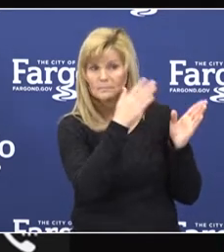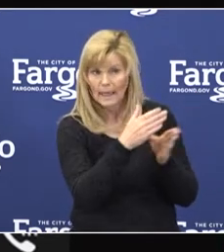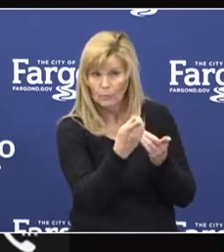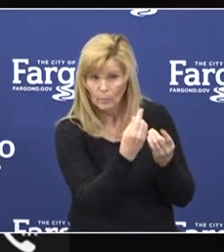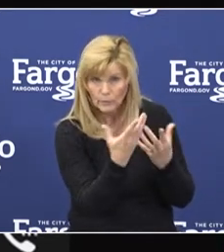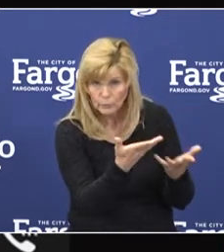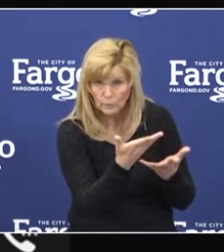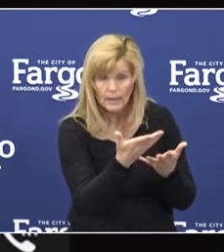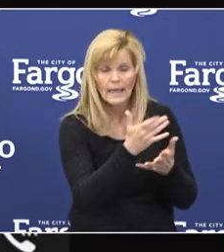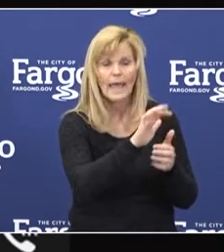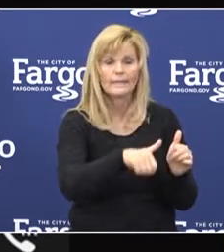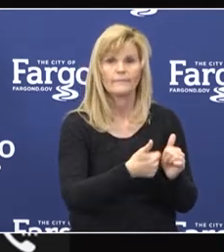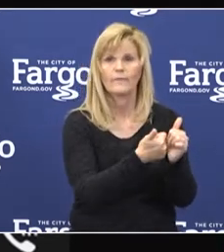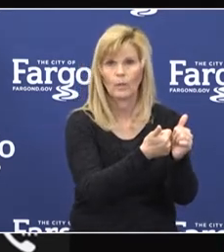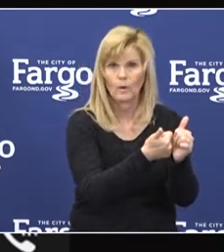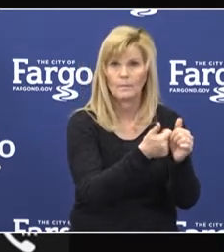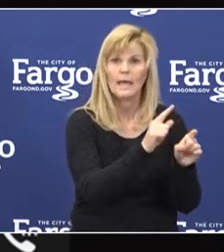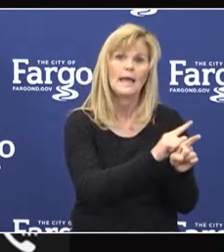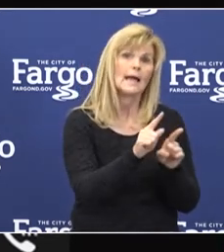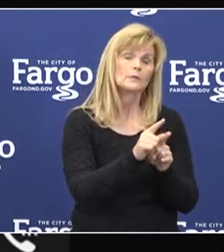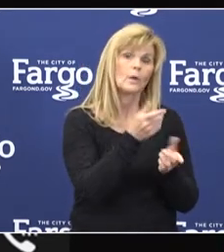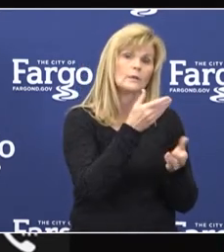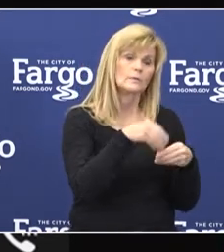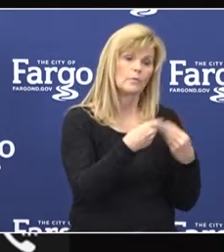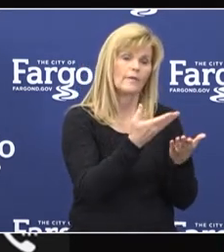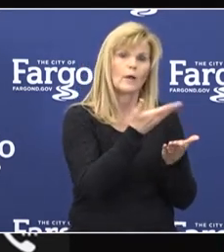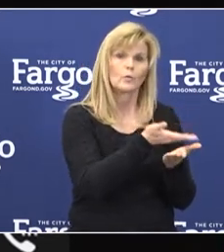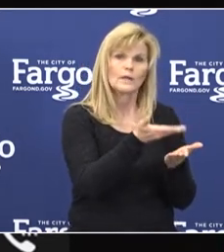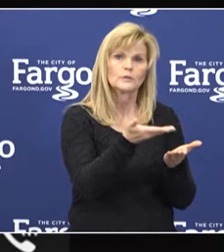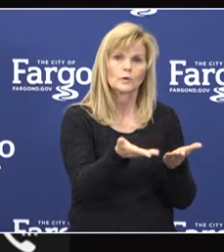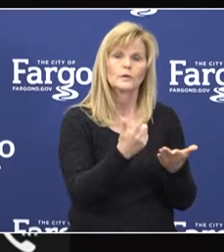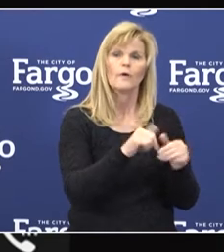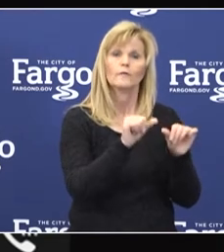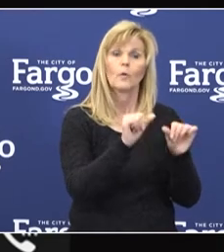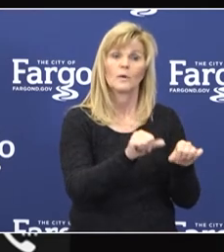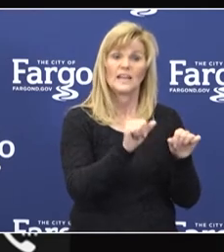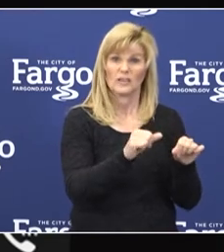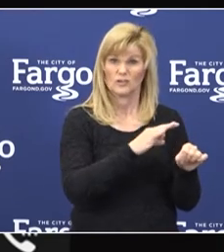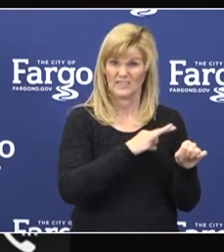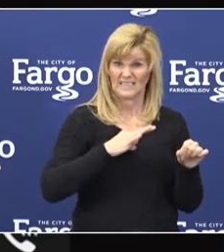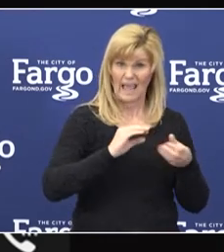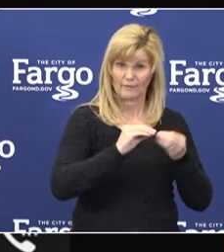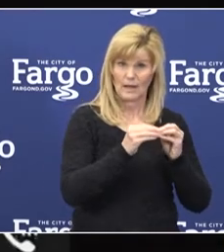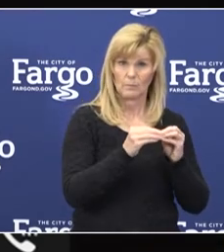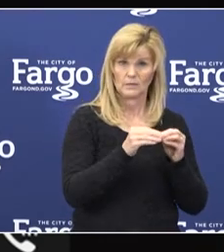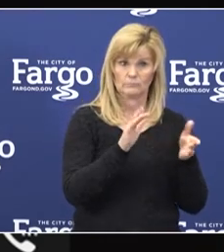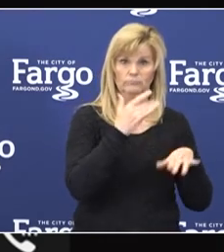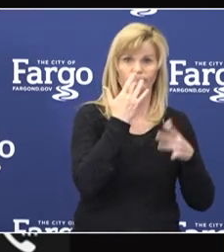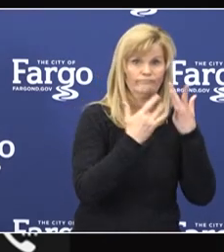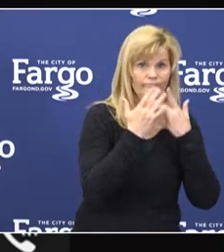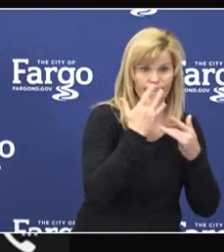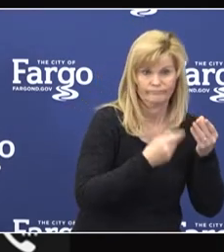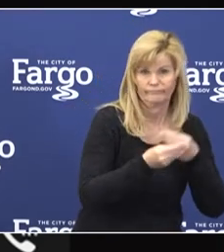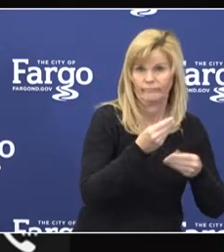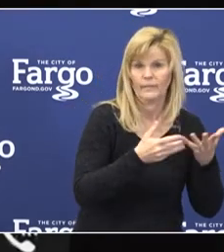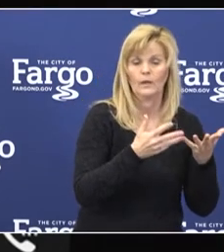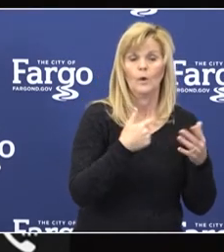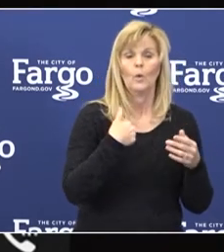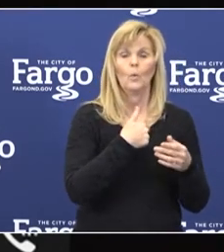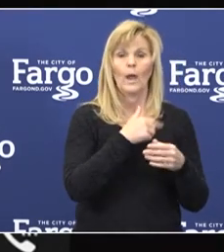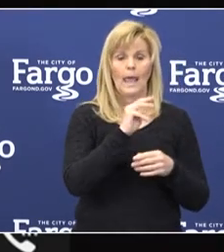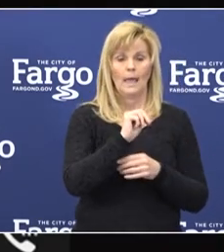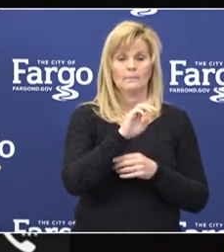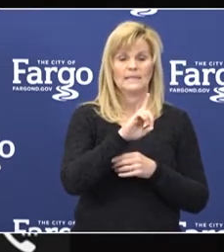our follow-up, as well as resources for the potential staffing shortages. MDH is working on a long-term